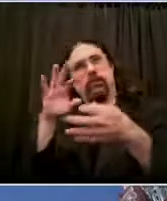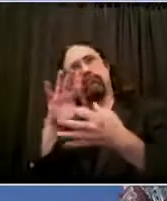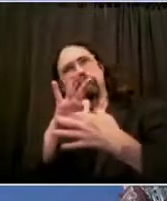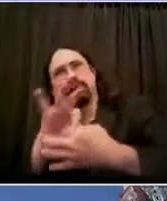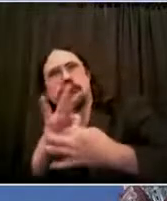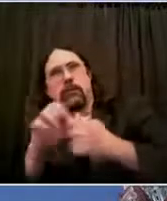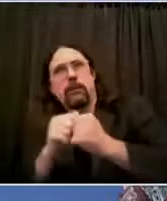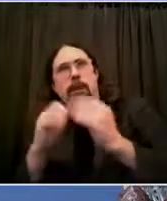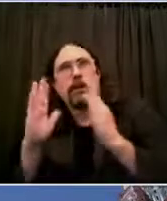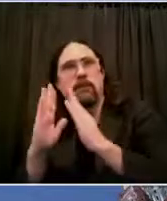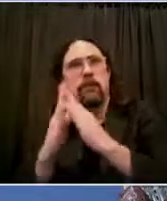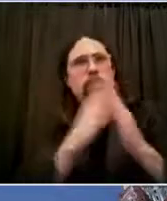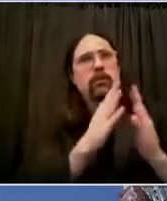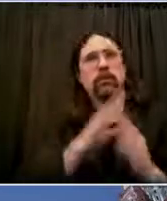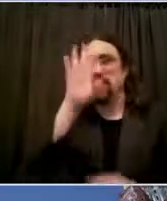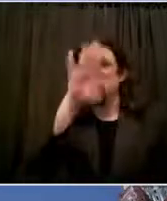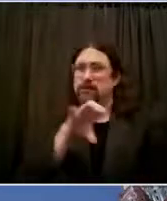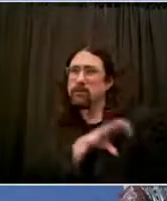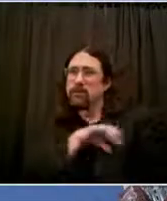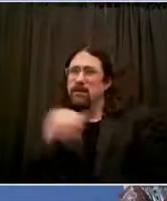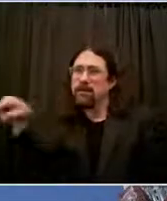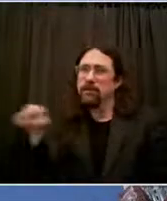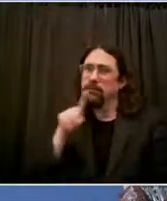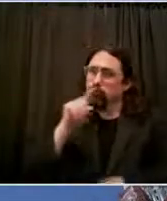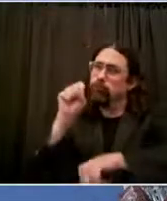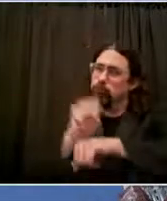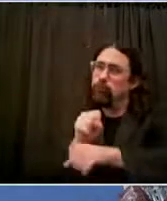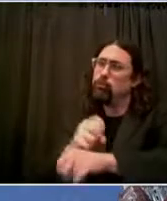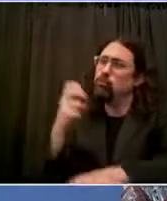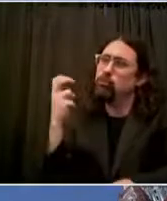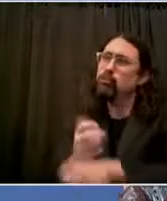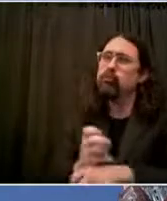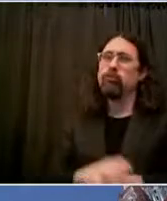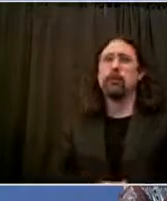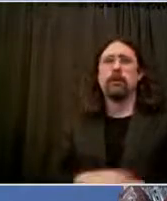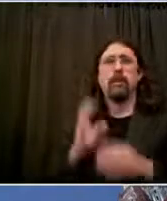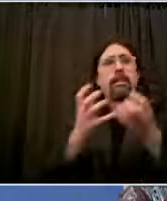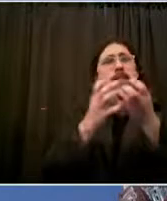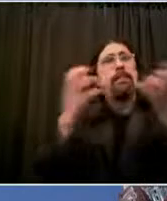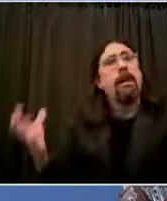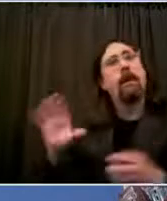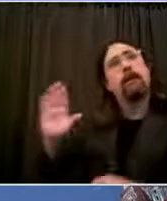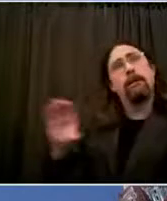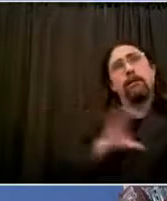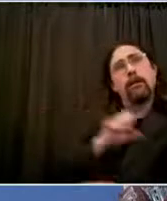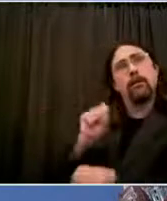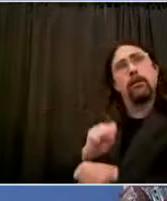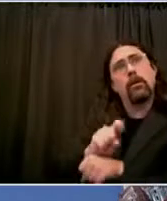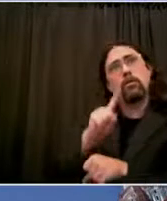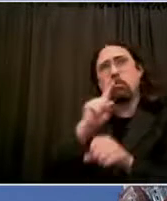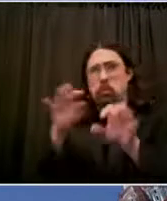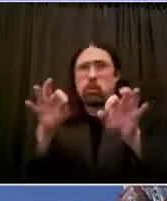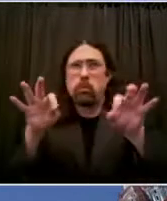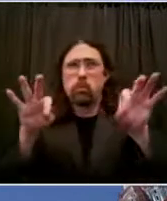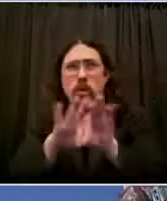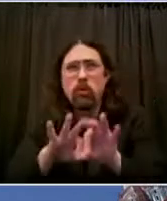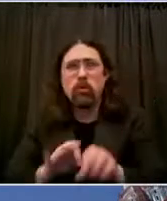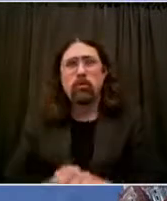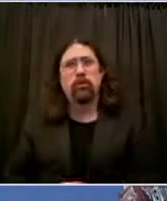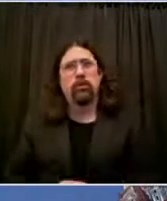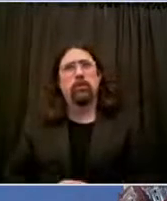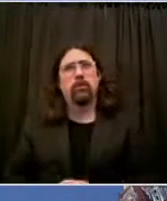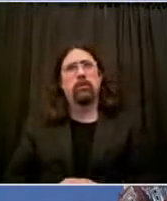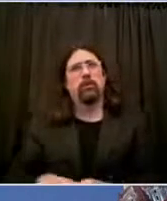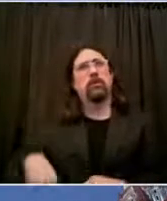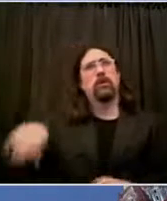to thank them for their leadership over these last weeks. And I'm going to be speaking with them again to